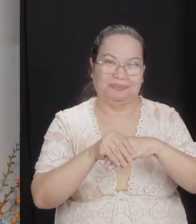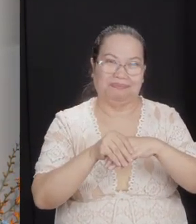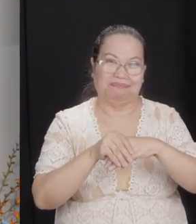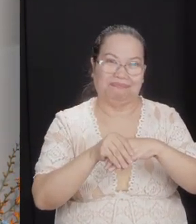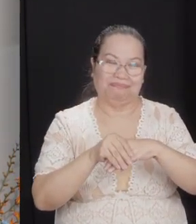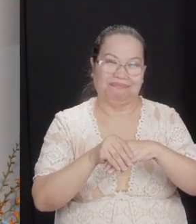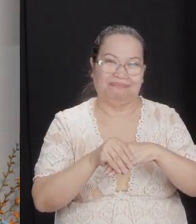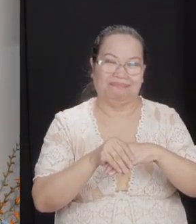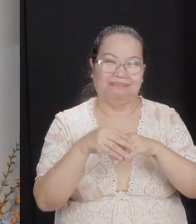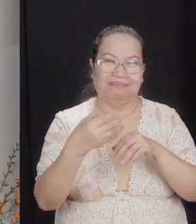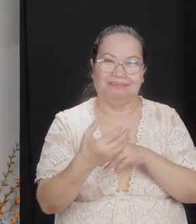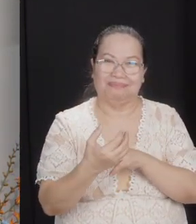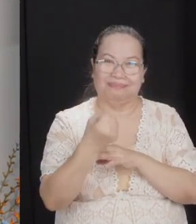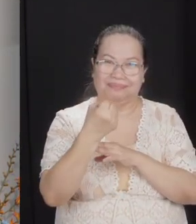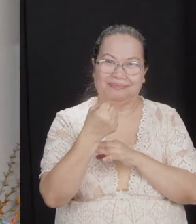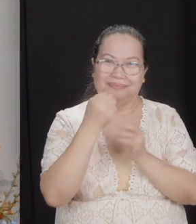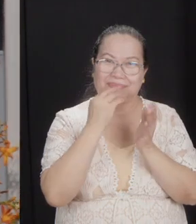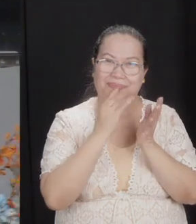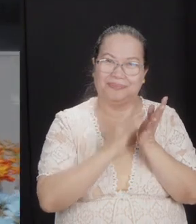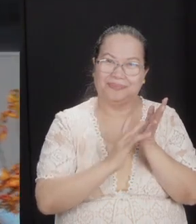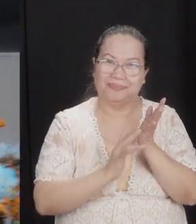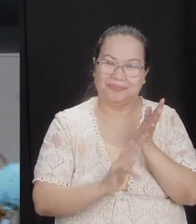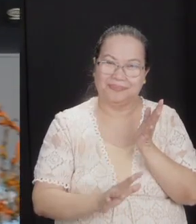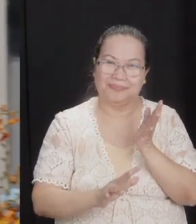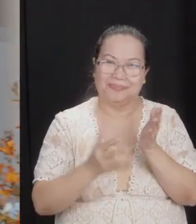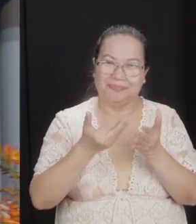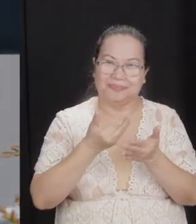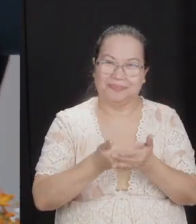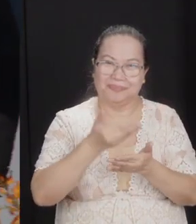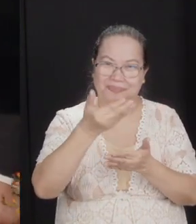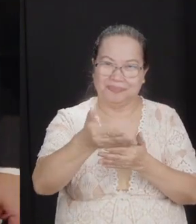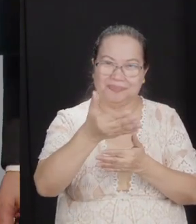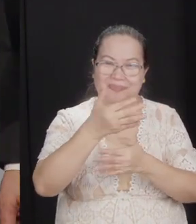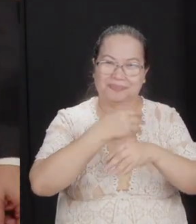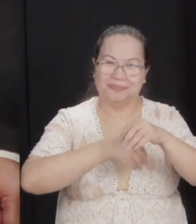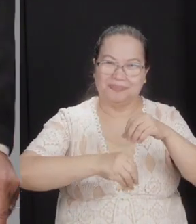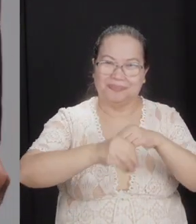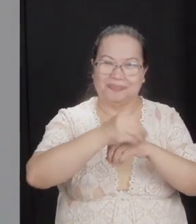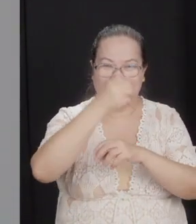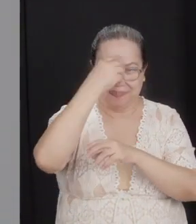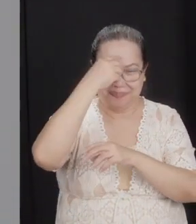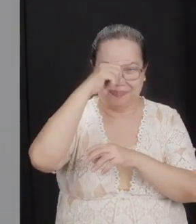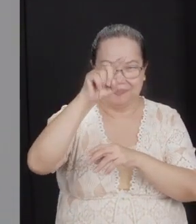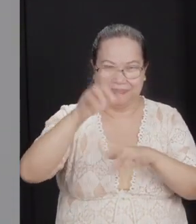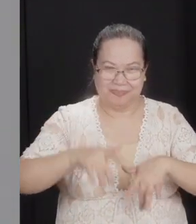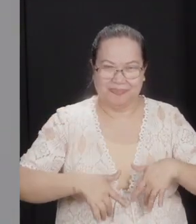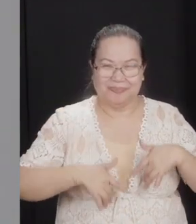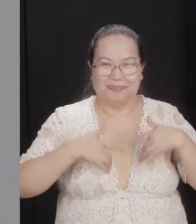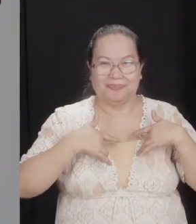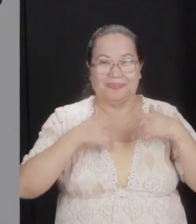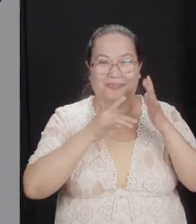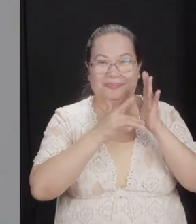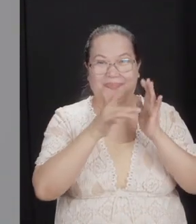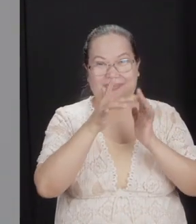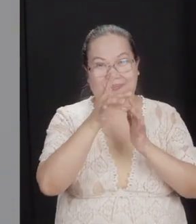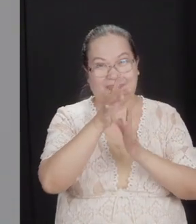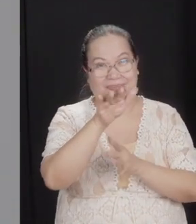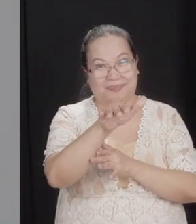With his own blood, he bought her, and for her life, he died.